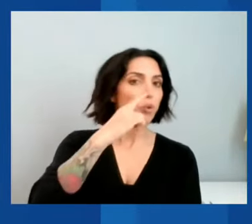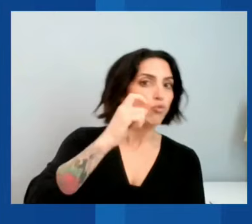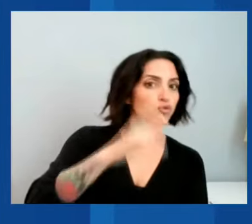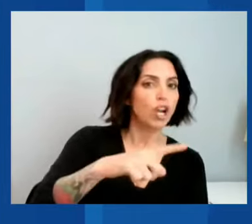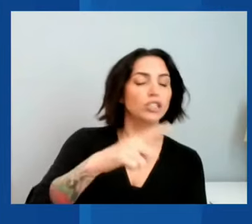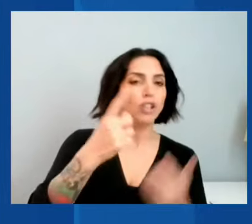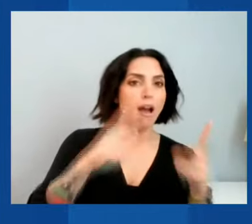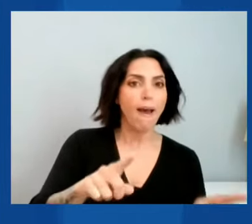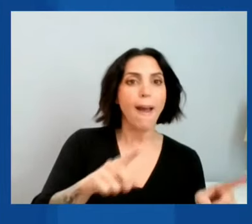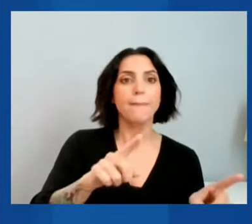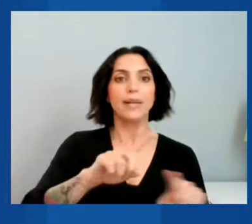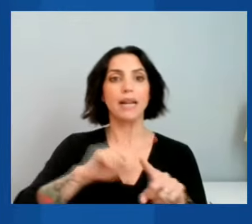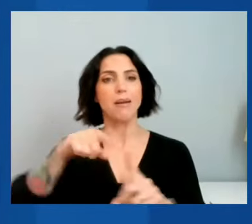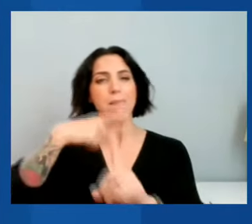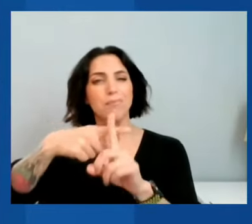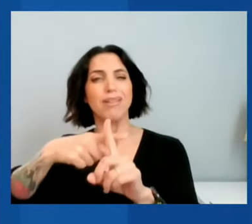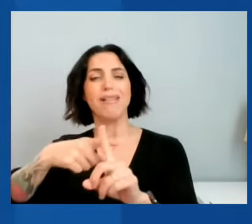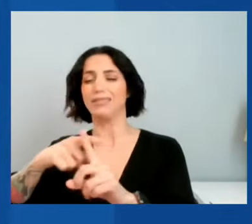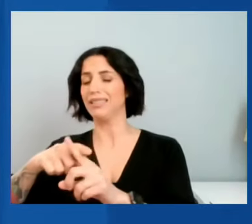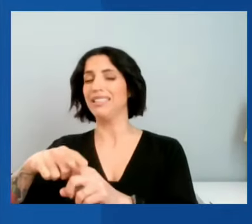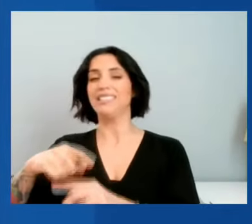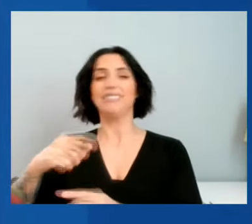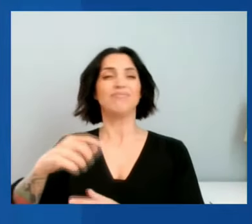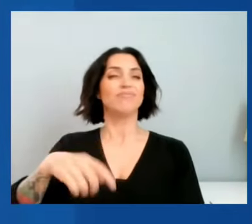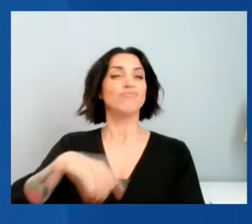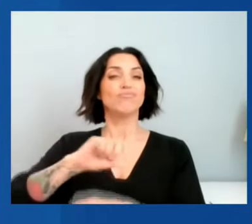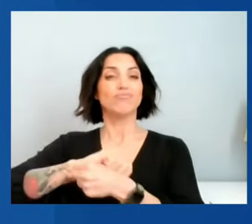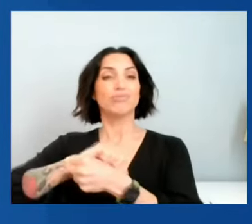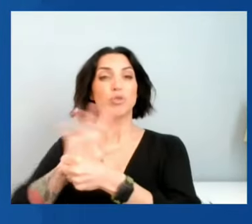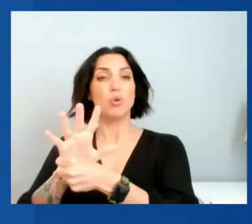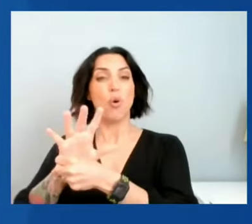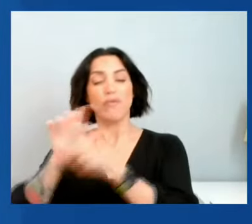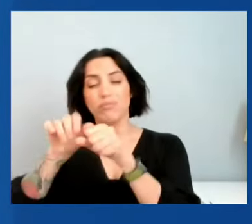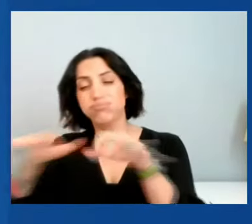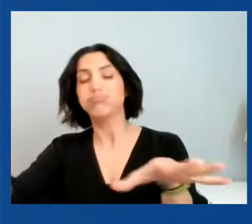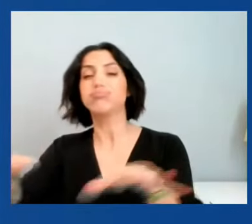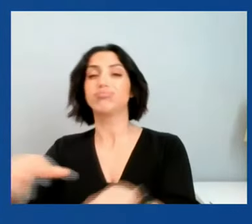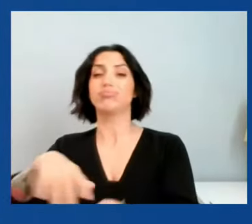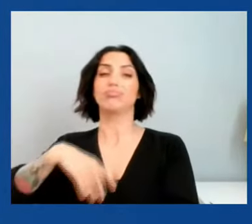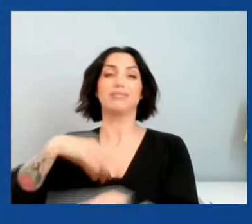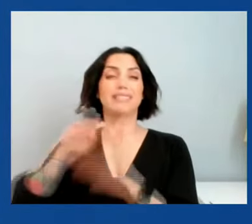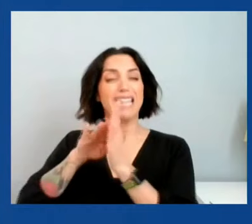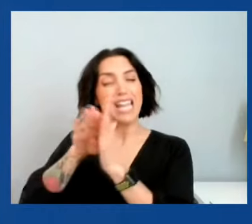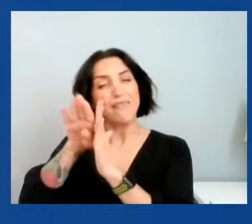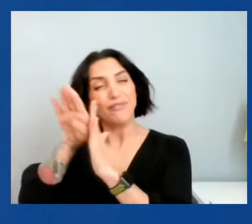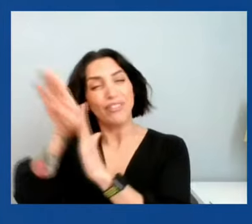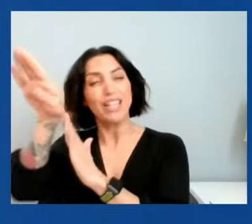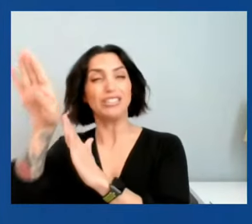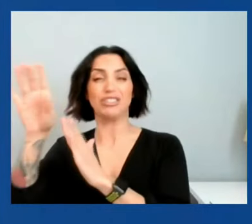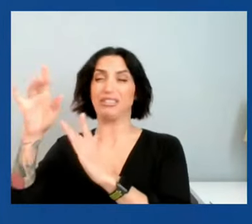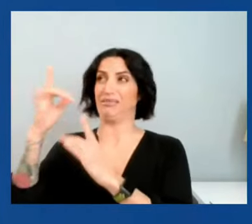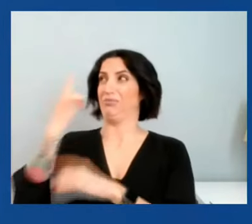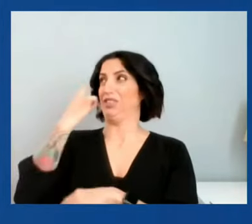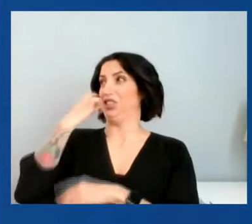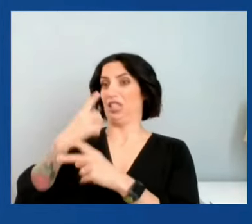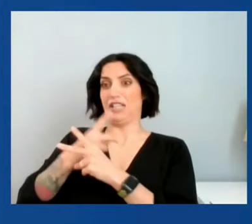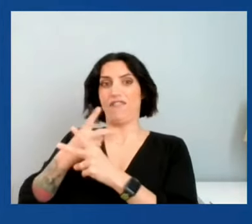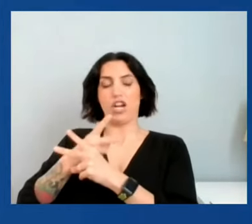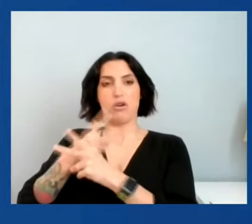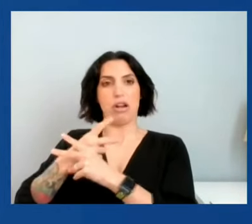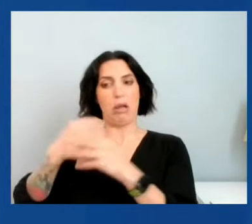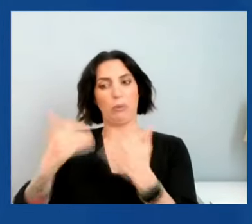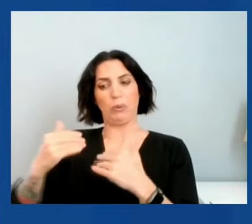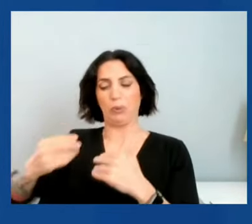inflation. We've just learned that we've hit the highest mark of inflation in 41 years. Supply chain